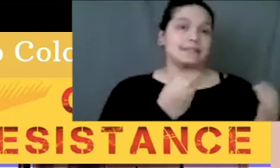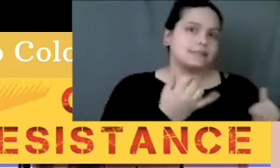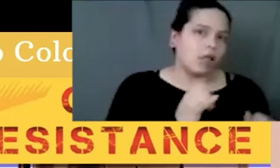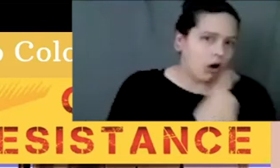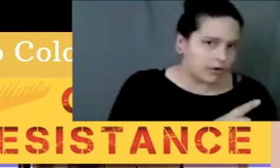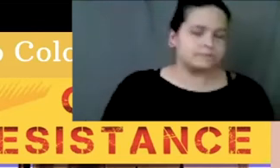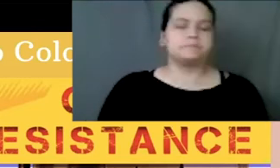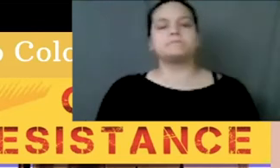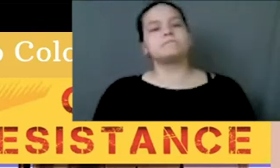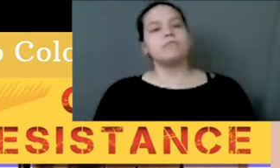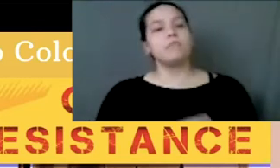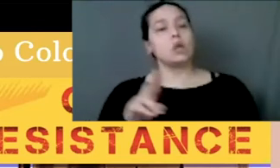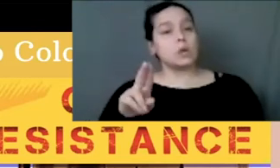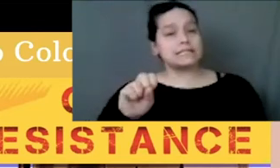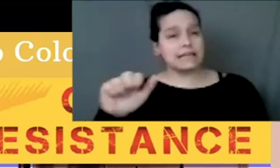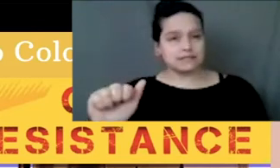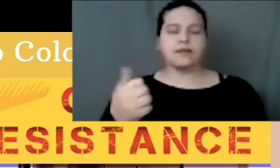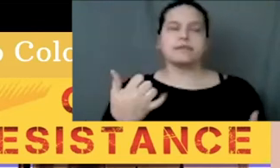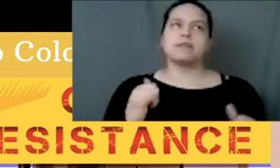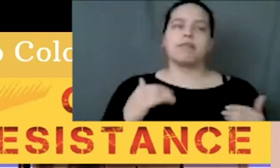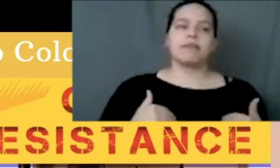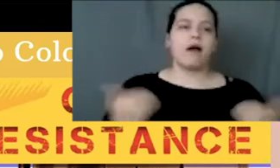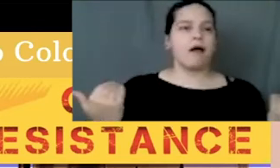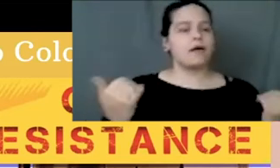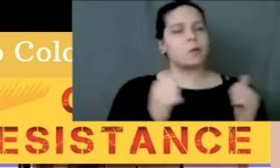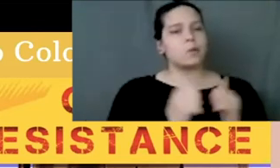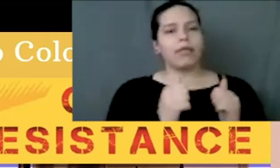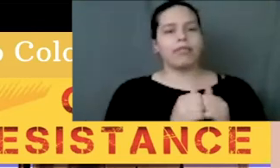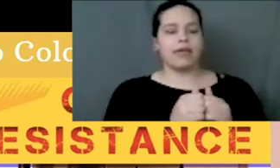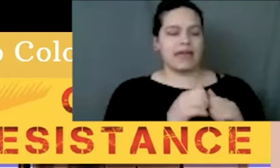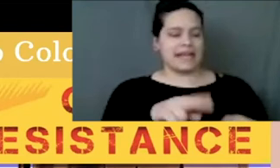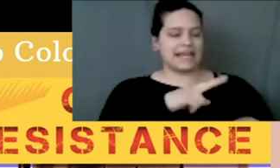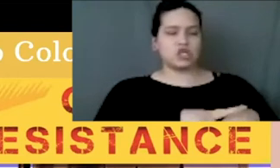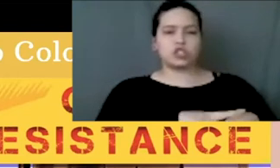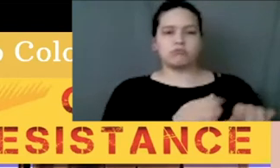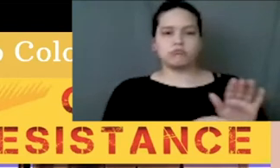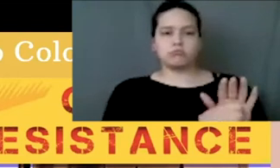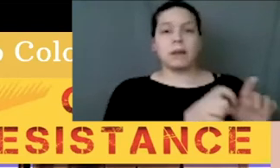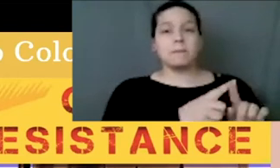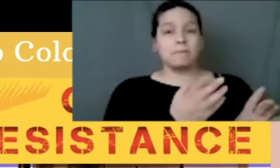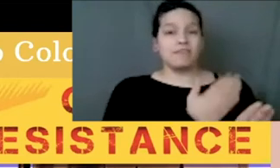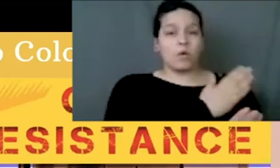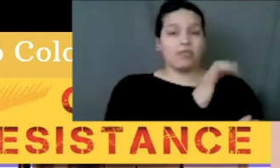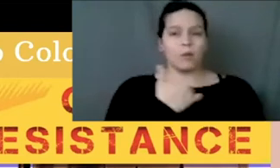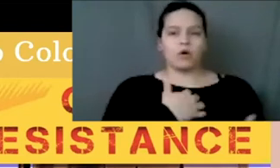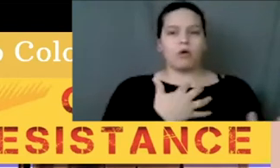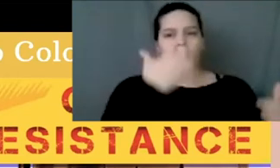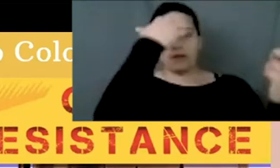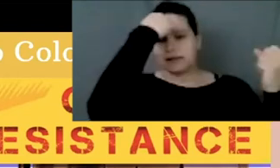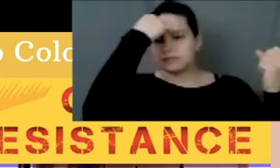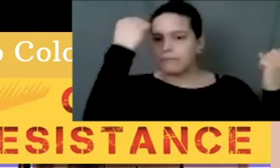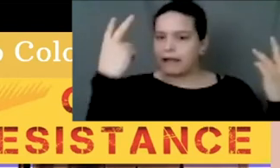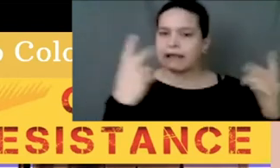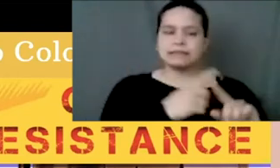The United States is still young in terms of being a nation, but before that we were colonized by a lot of different European nations.